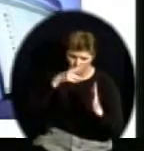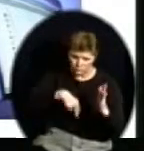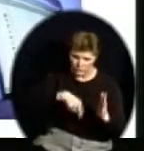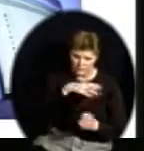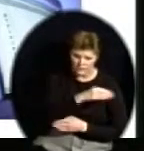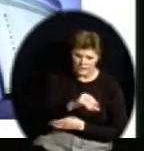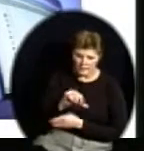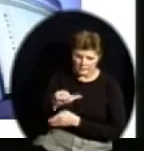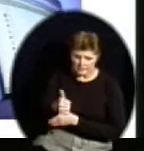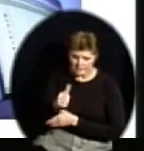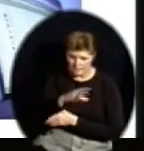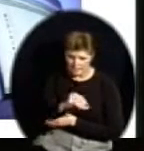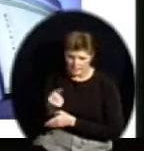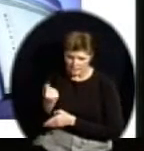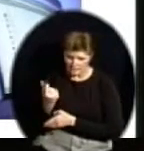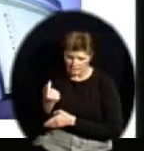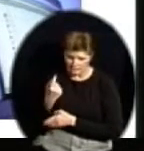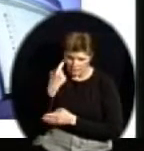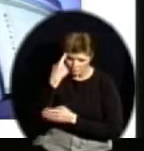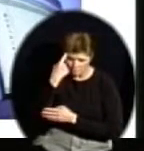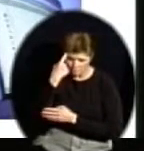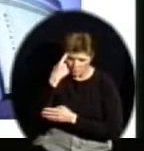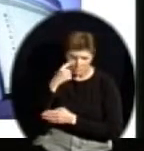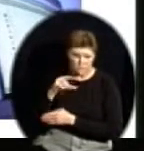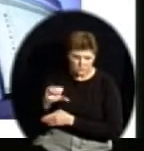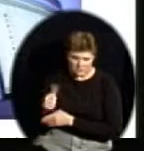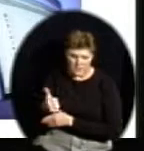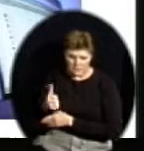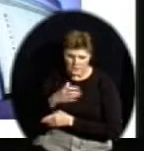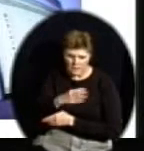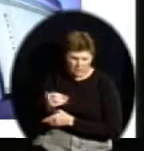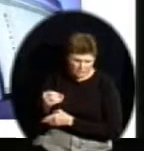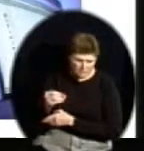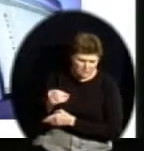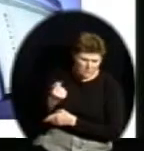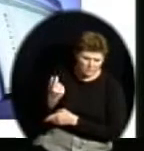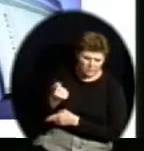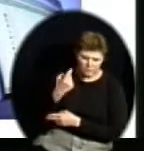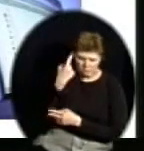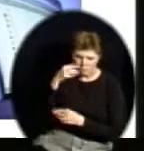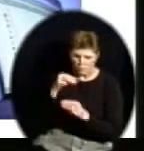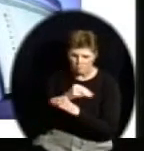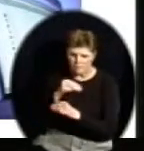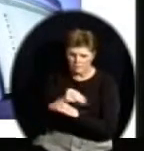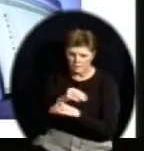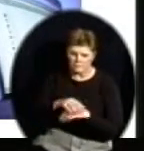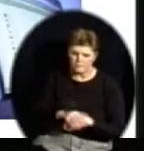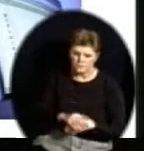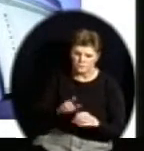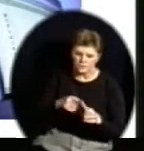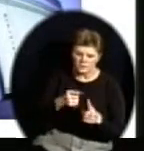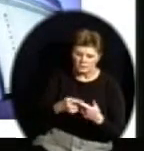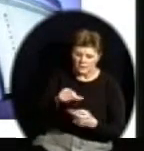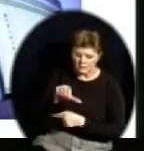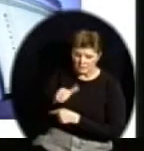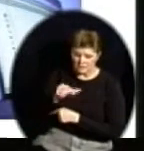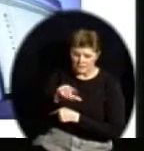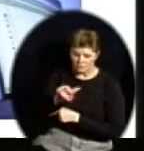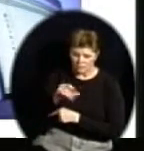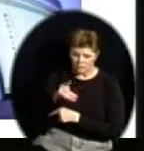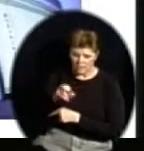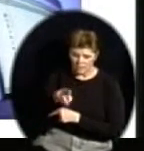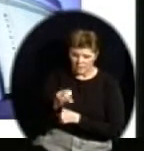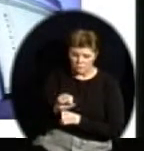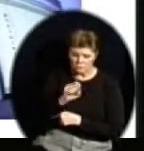test all students in grades 3 through 8 for both reading and math. We test our 10th graders in the area of mathematics, and we've